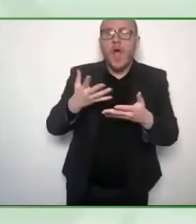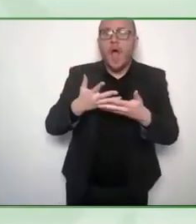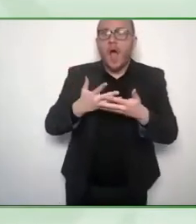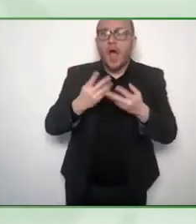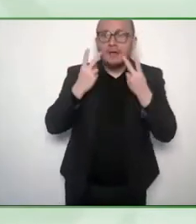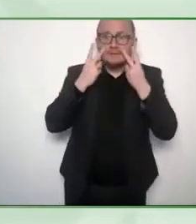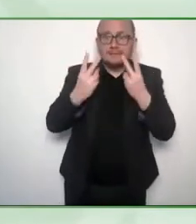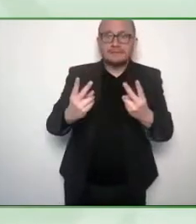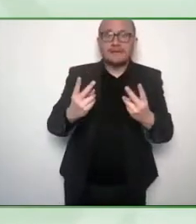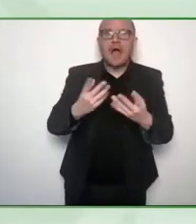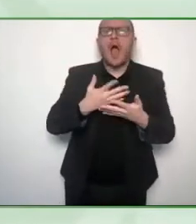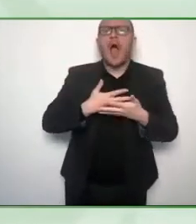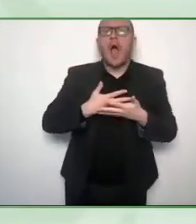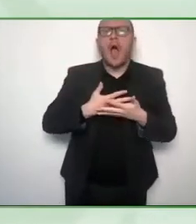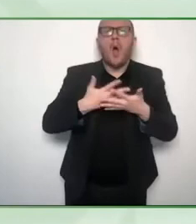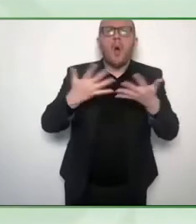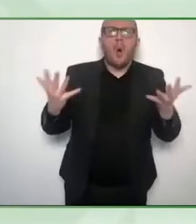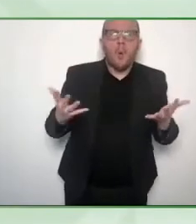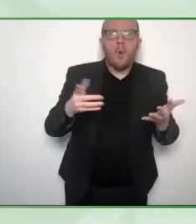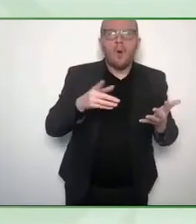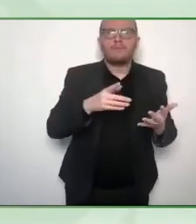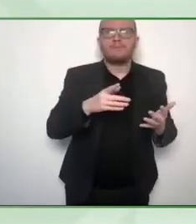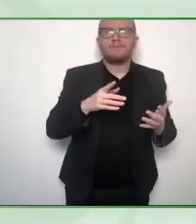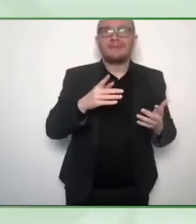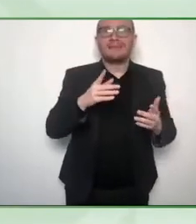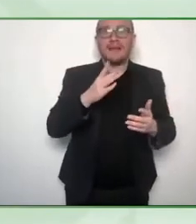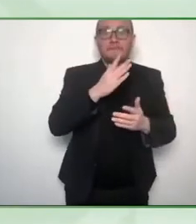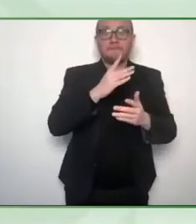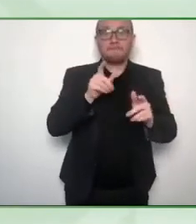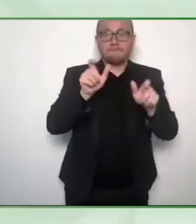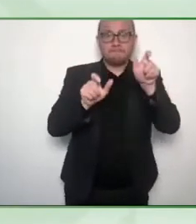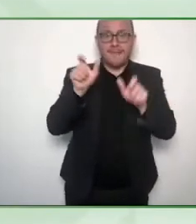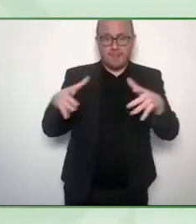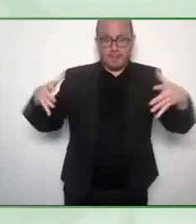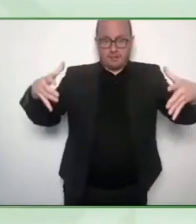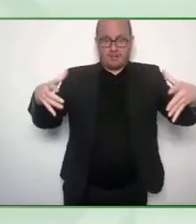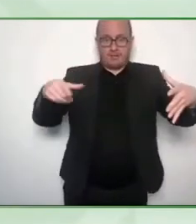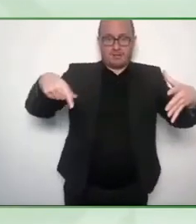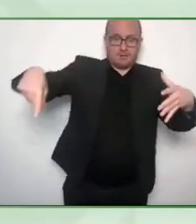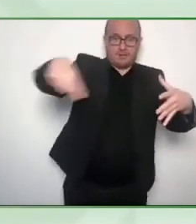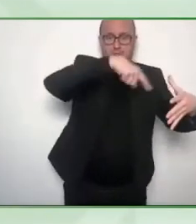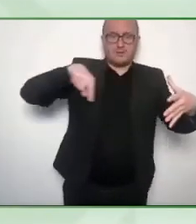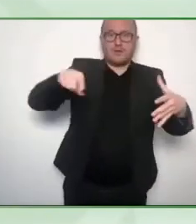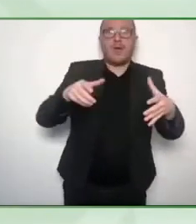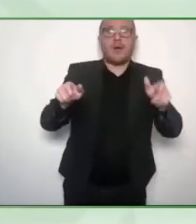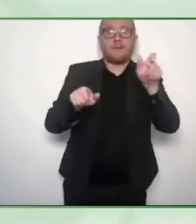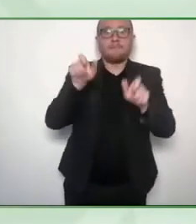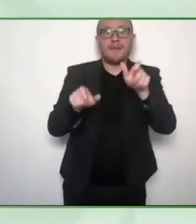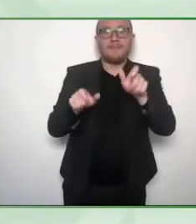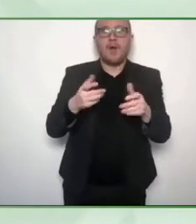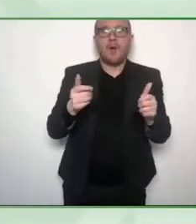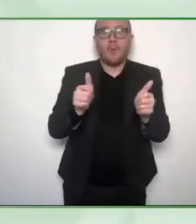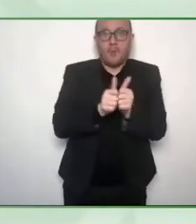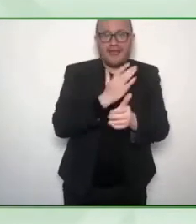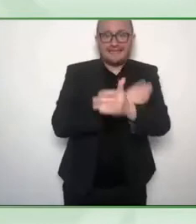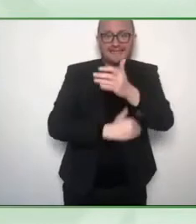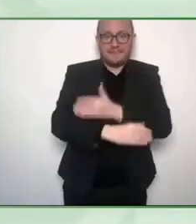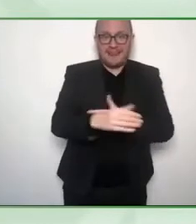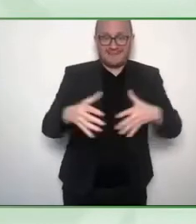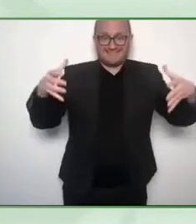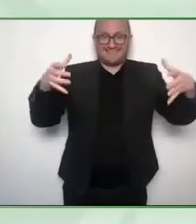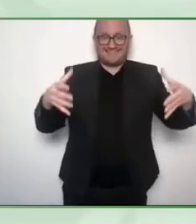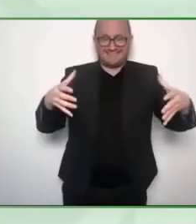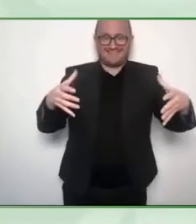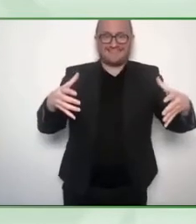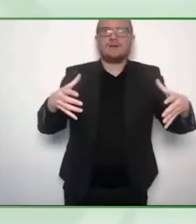have other types of disabilities. So where is the access for that? Yeah, exactly. not there. And I think one of the things that we've learned in